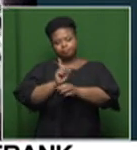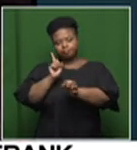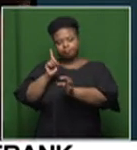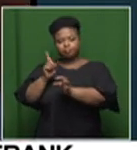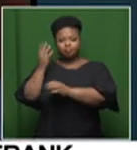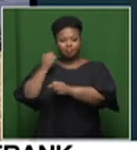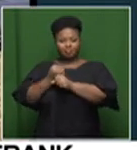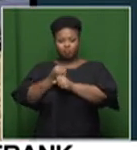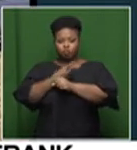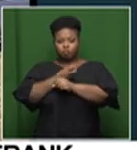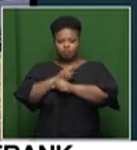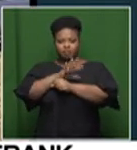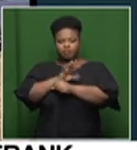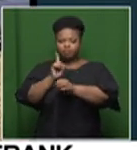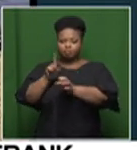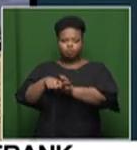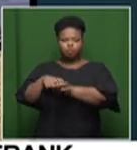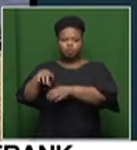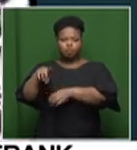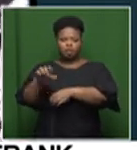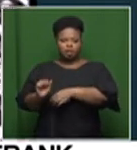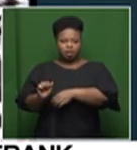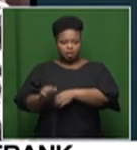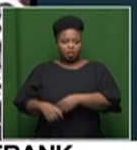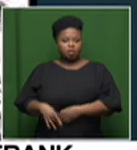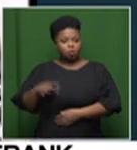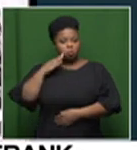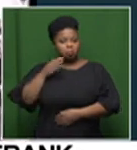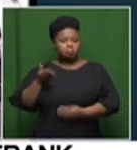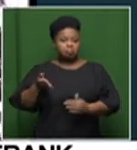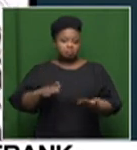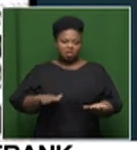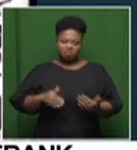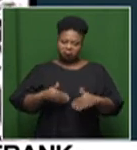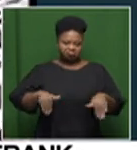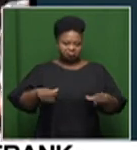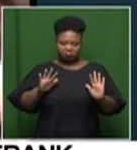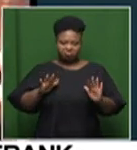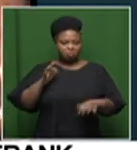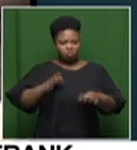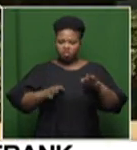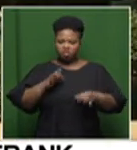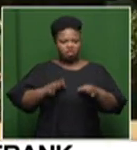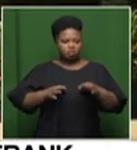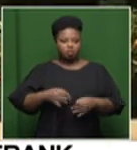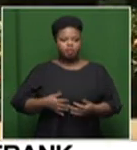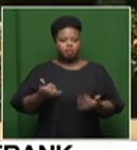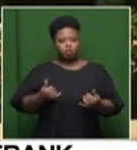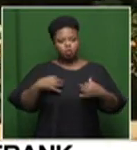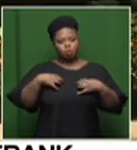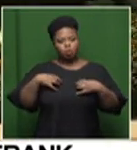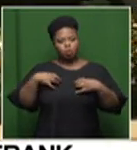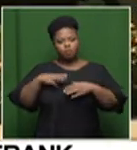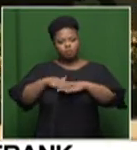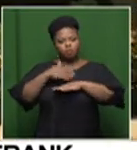in 2005 to join the Democratic Alliance. During his death, he had retired from politics and was running his